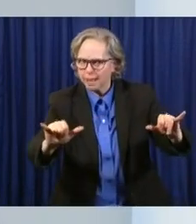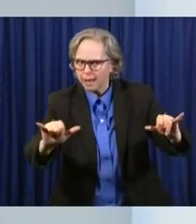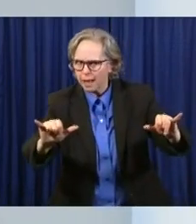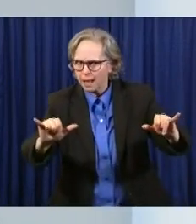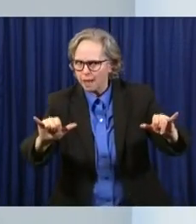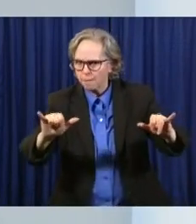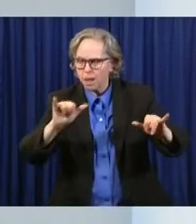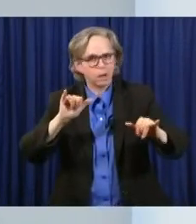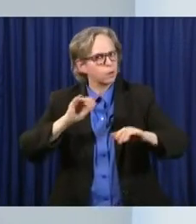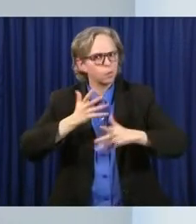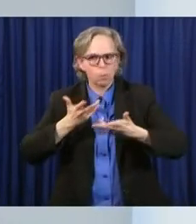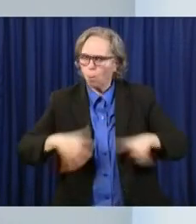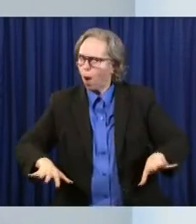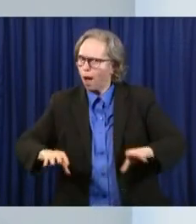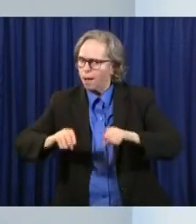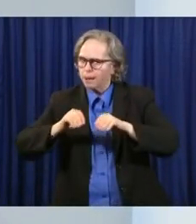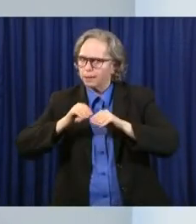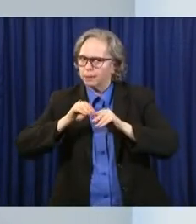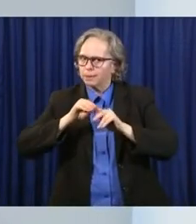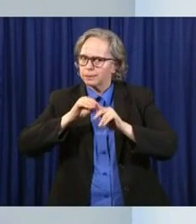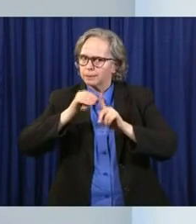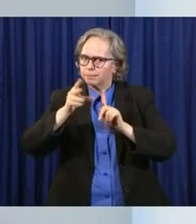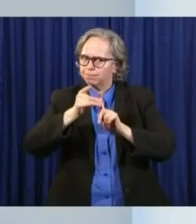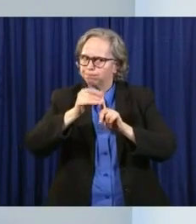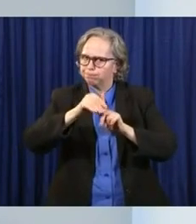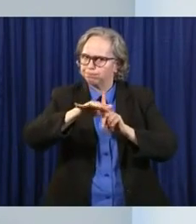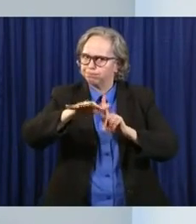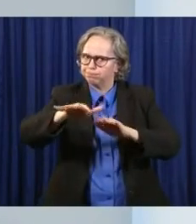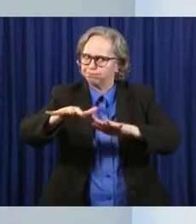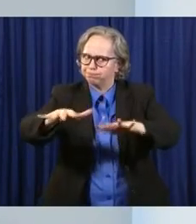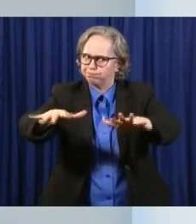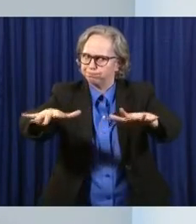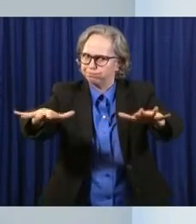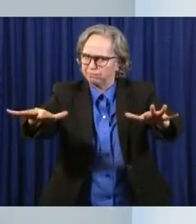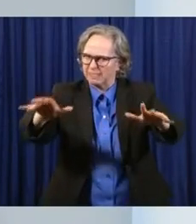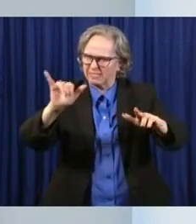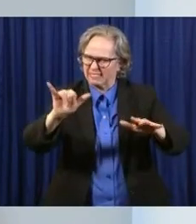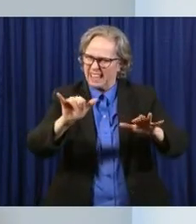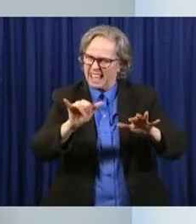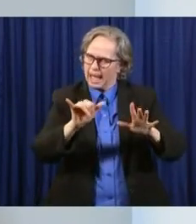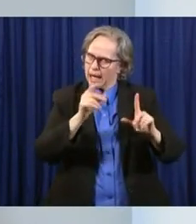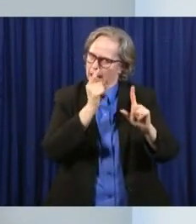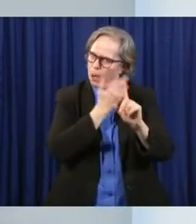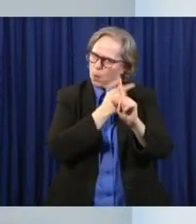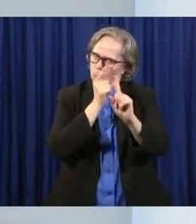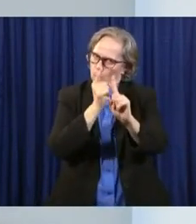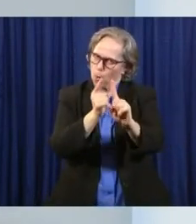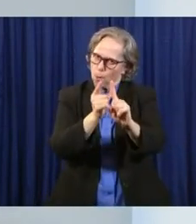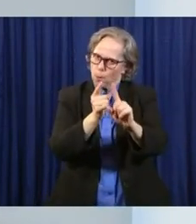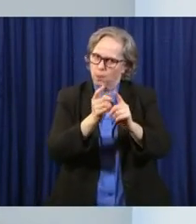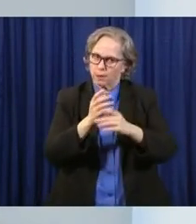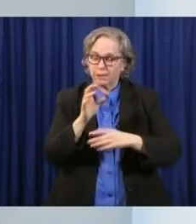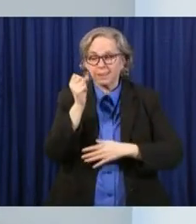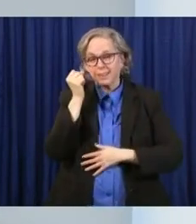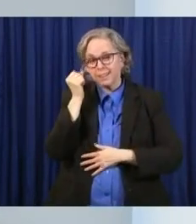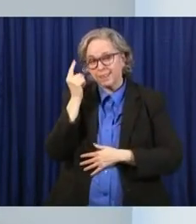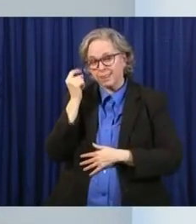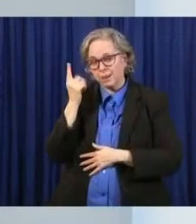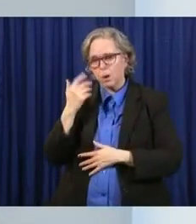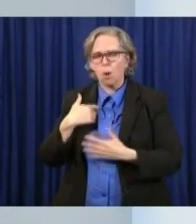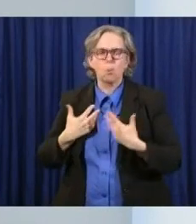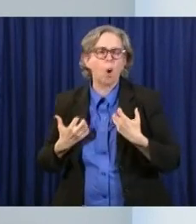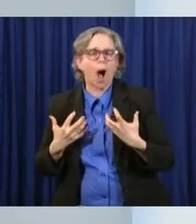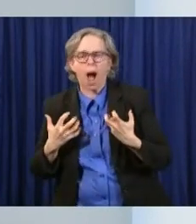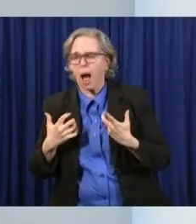our community. So it's the balance that we're trying to work through. We understand some want to go slower, some want to go faster,